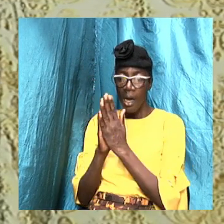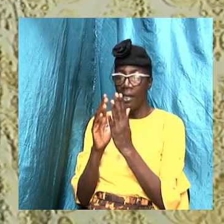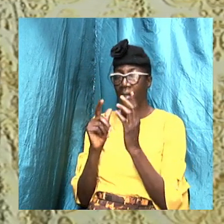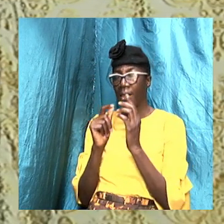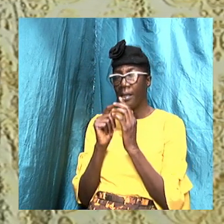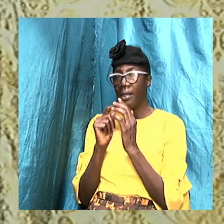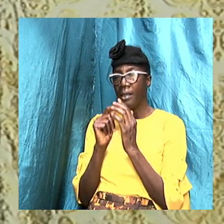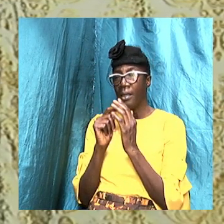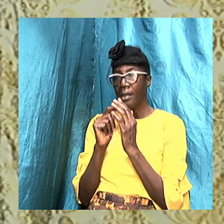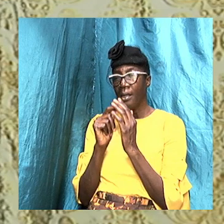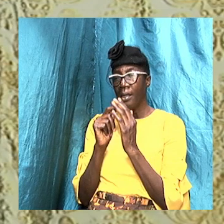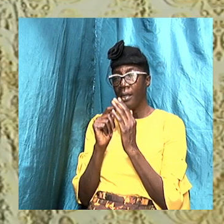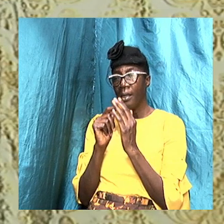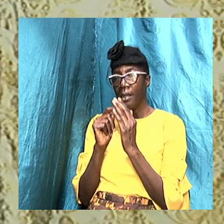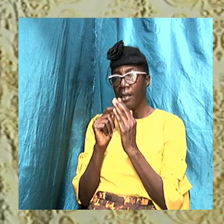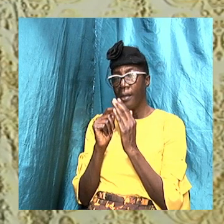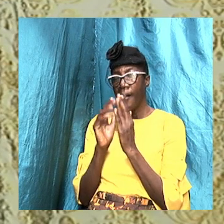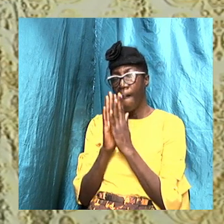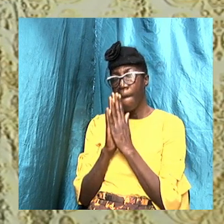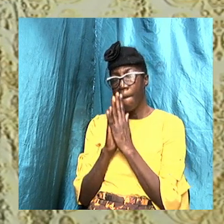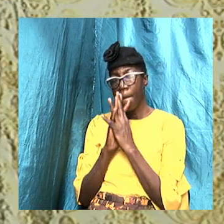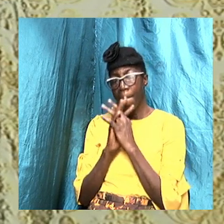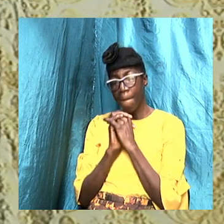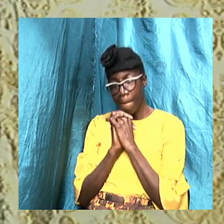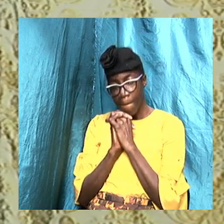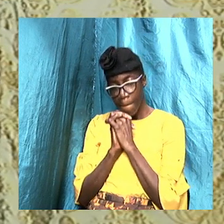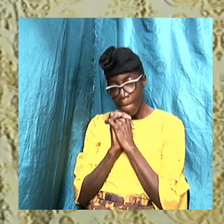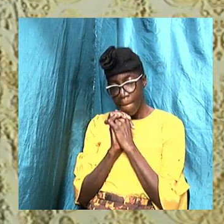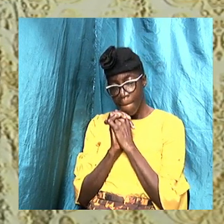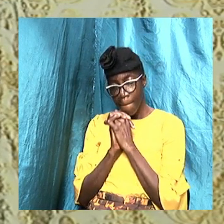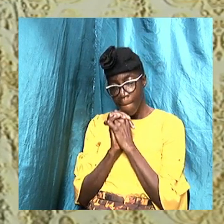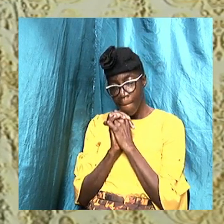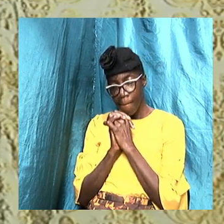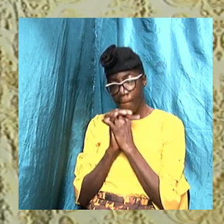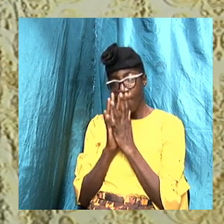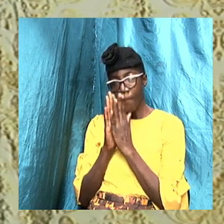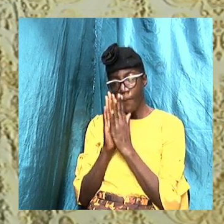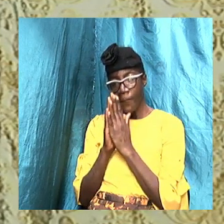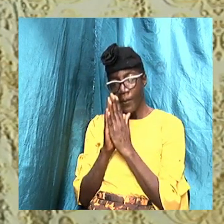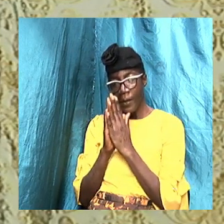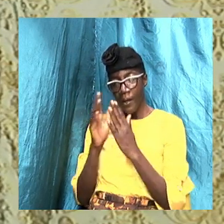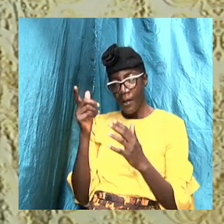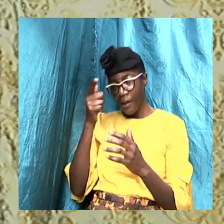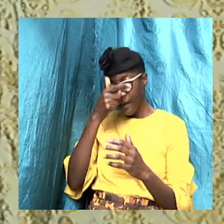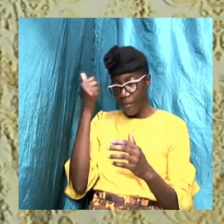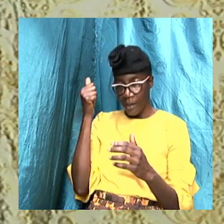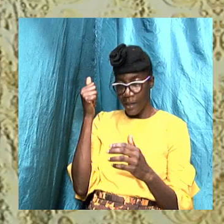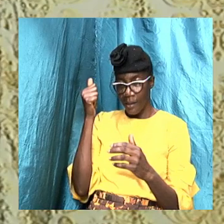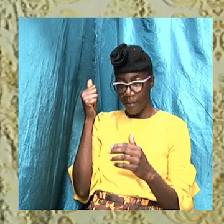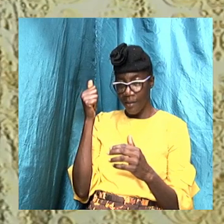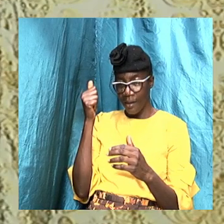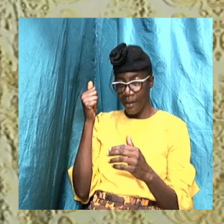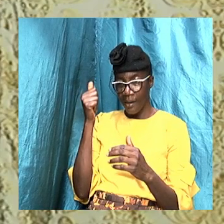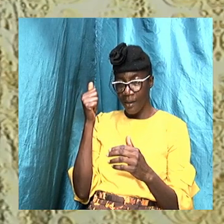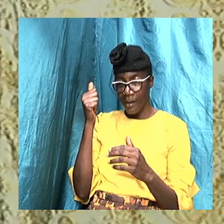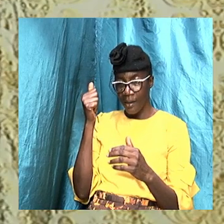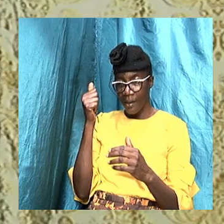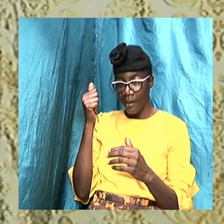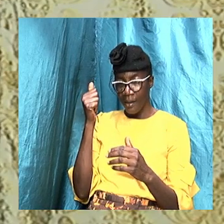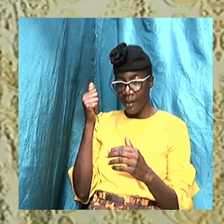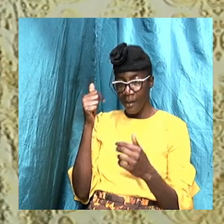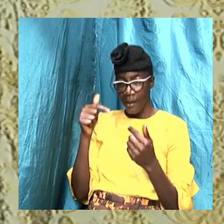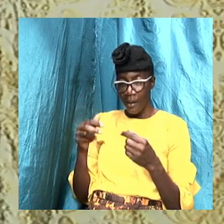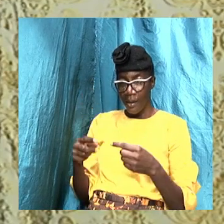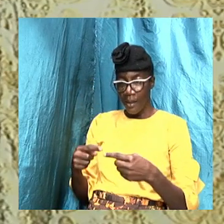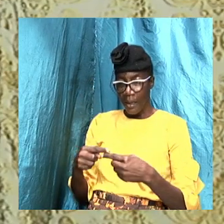you know, because the Taliban, they take over and what they are doing. They are